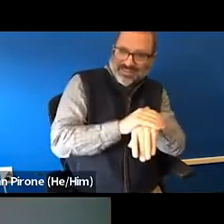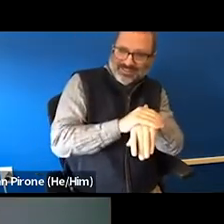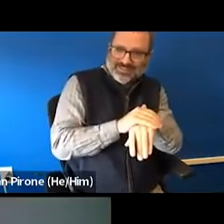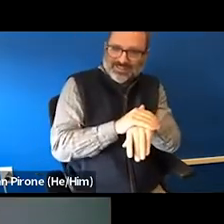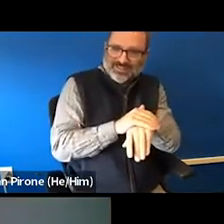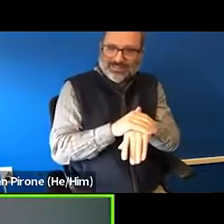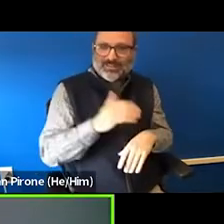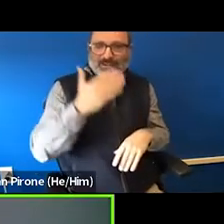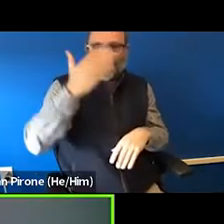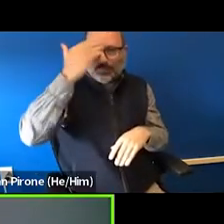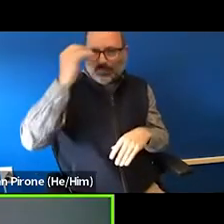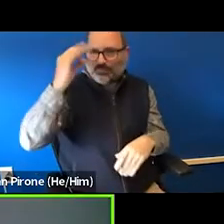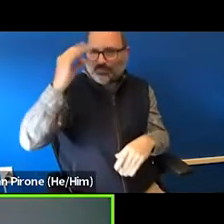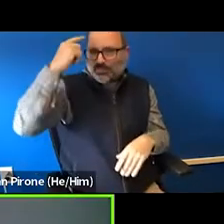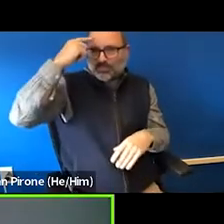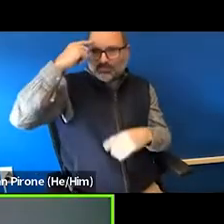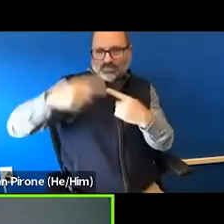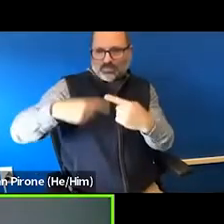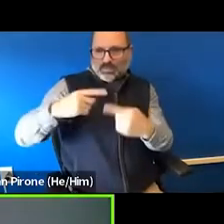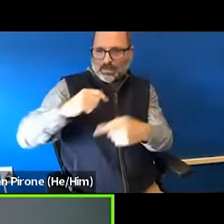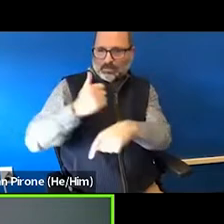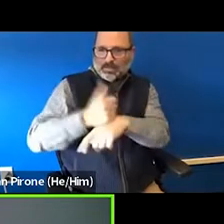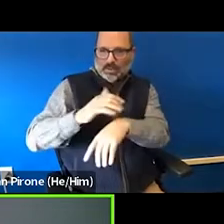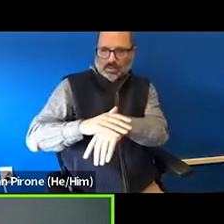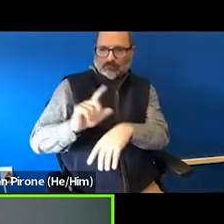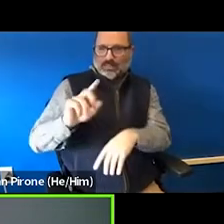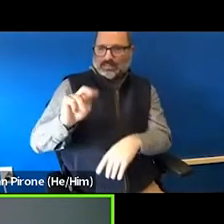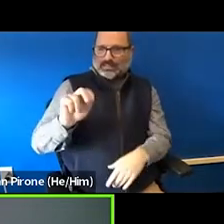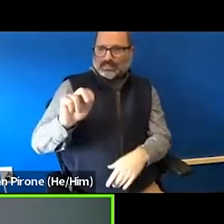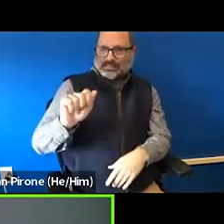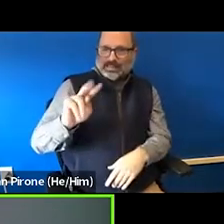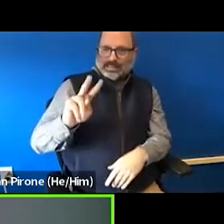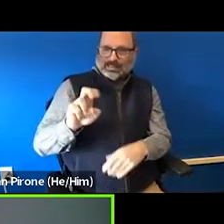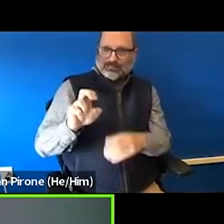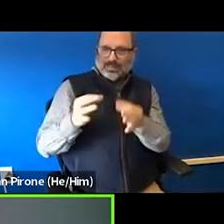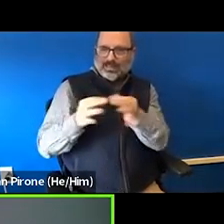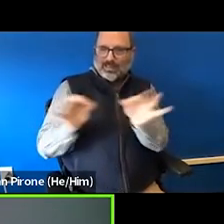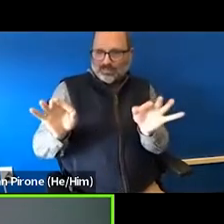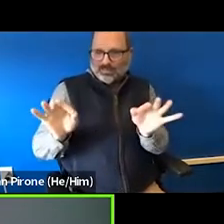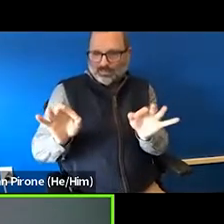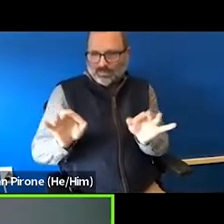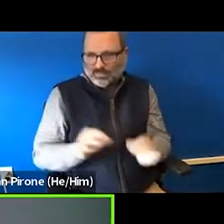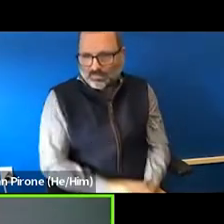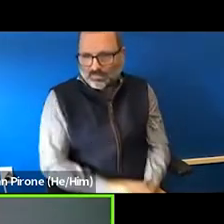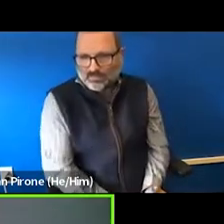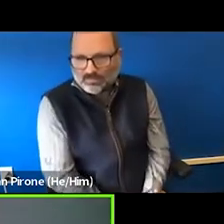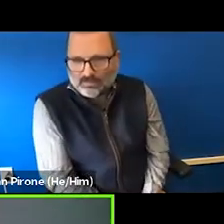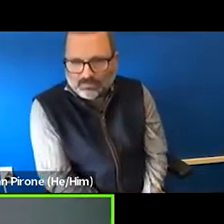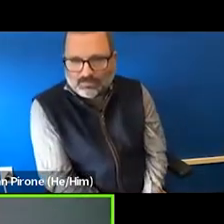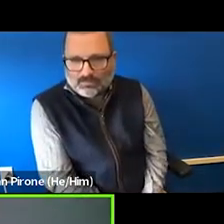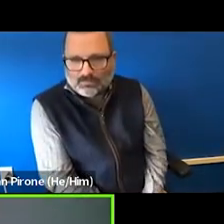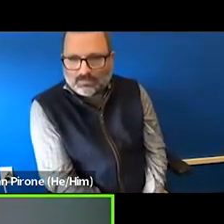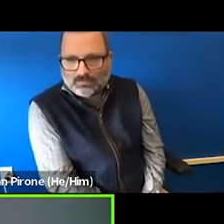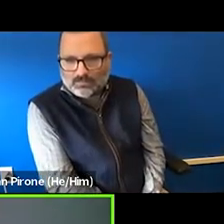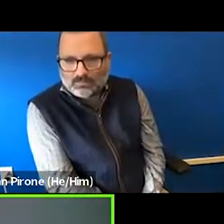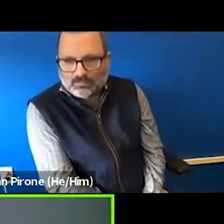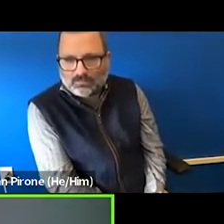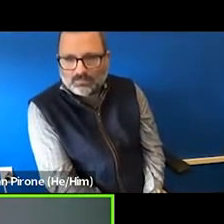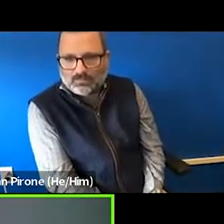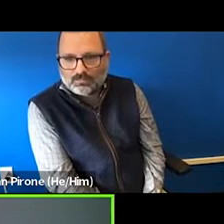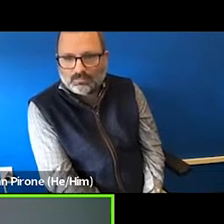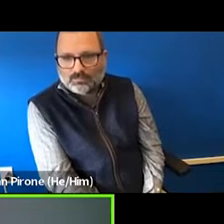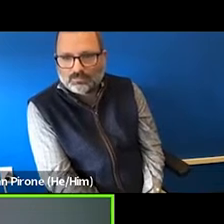still prefer to use, you know, my first language, which is American sign language. Because I can, I,